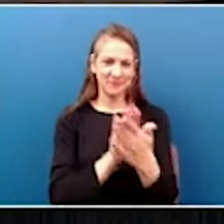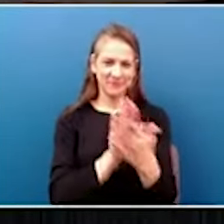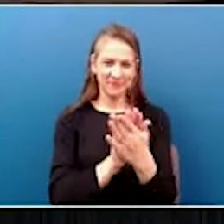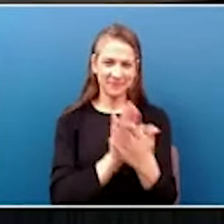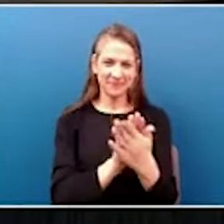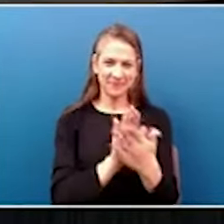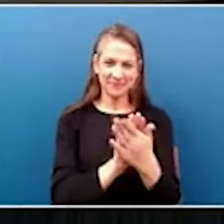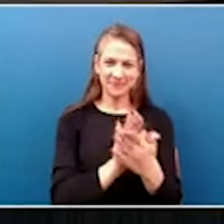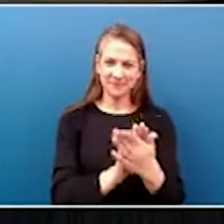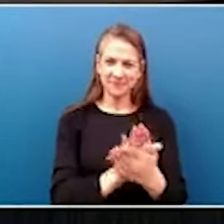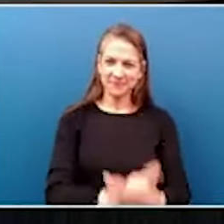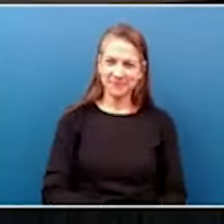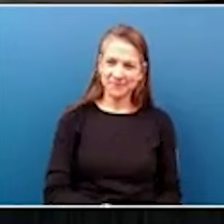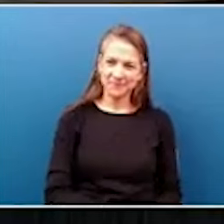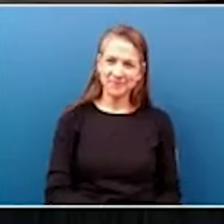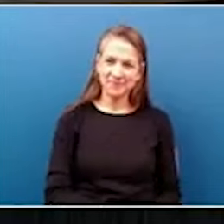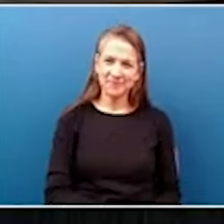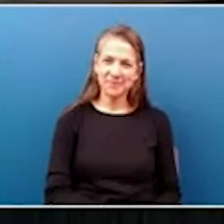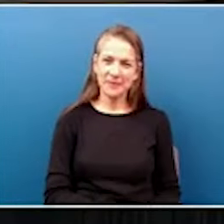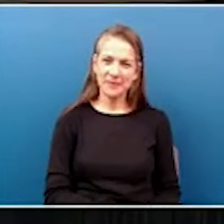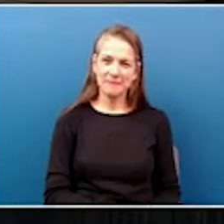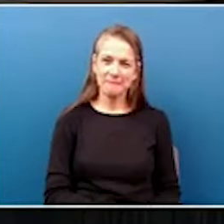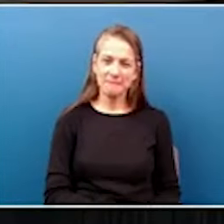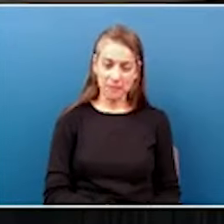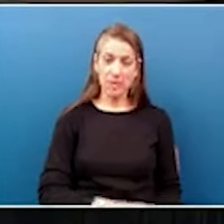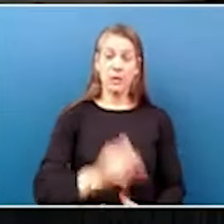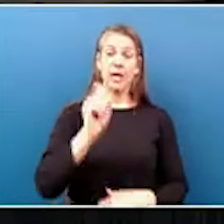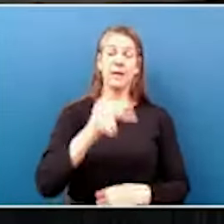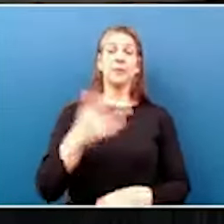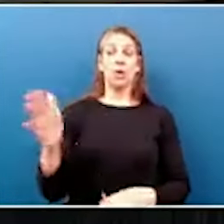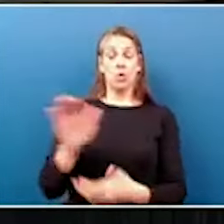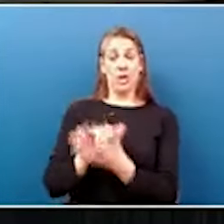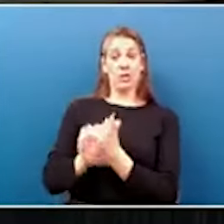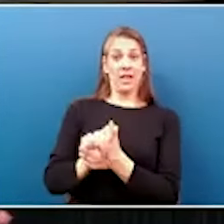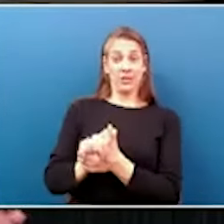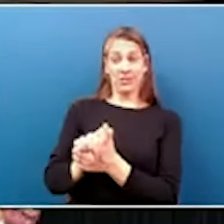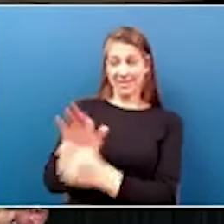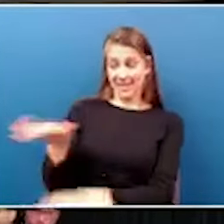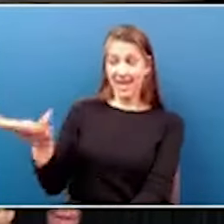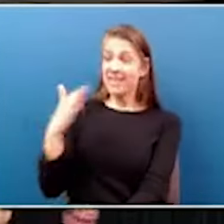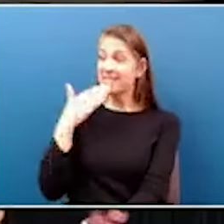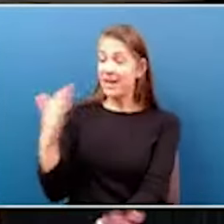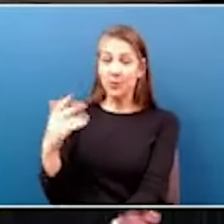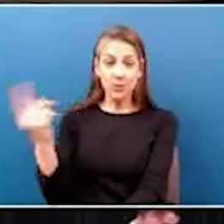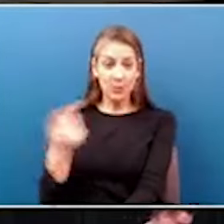Thank you. All right. Congratulations, gentlemen. Thank you all very much.